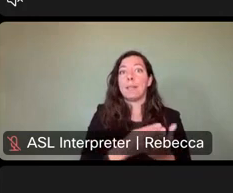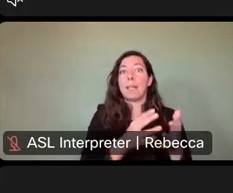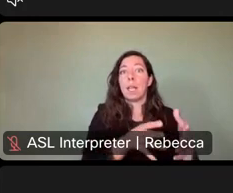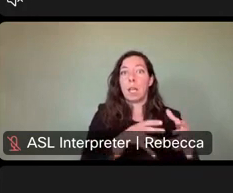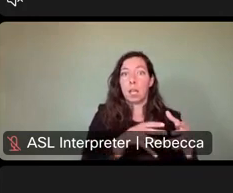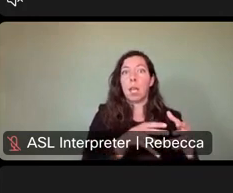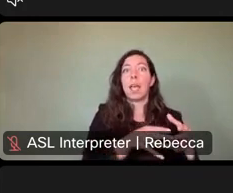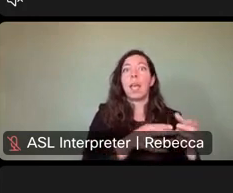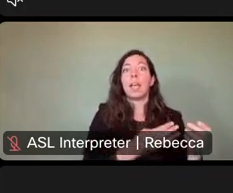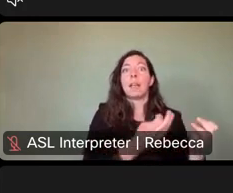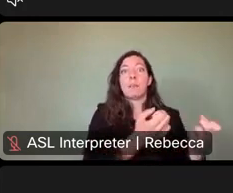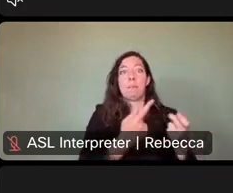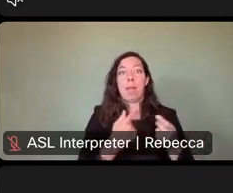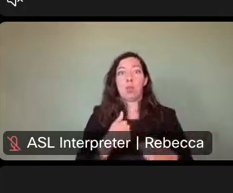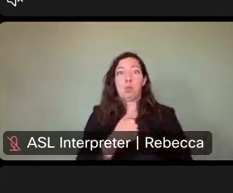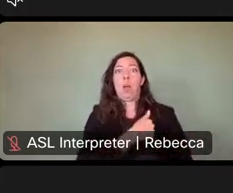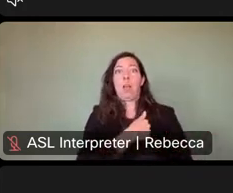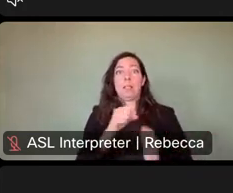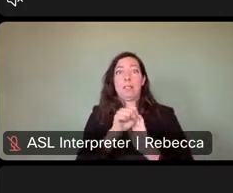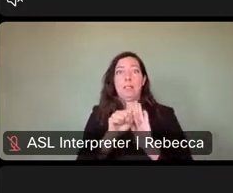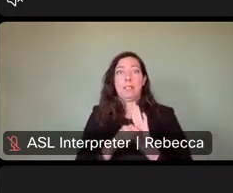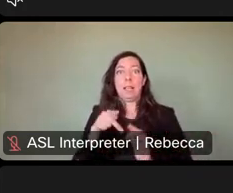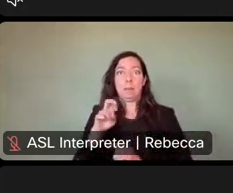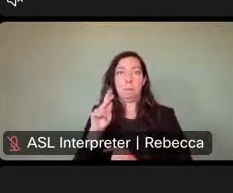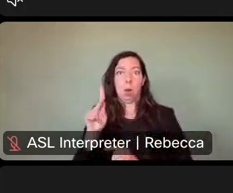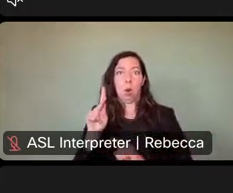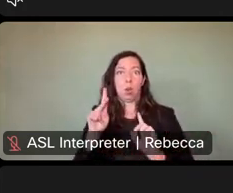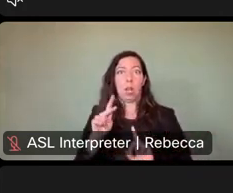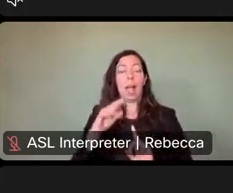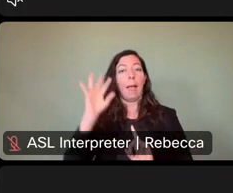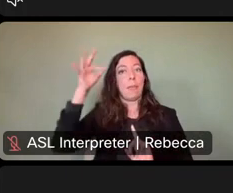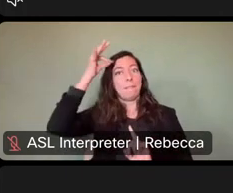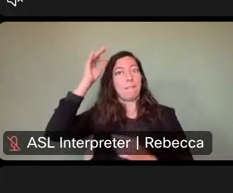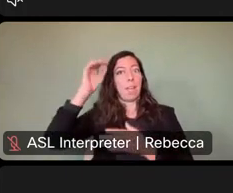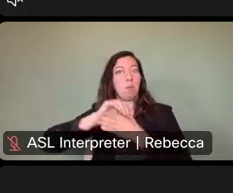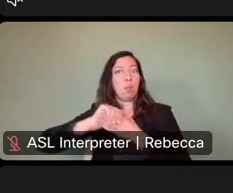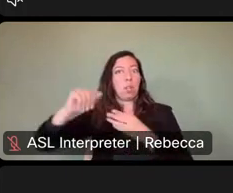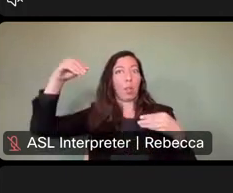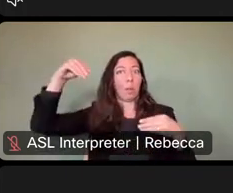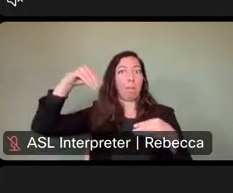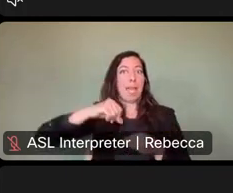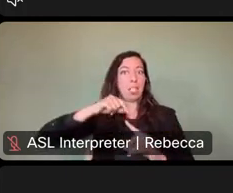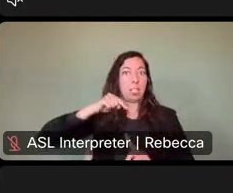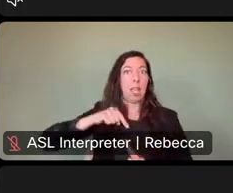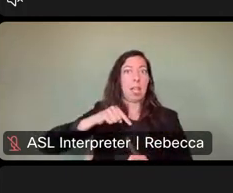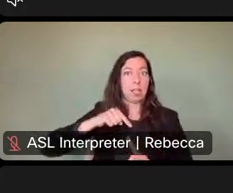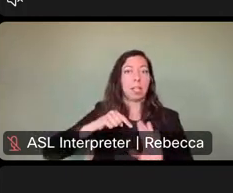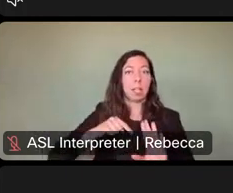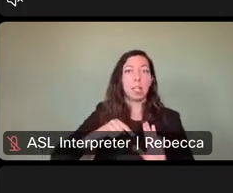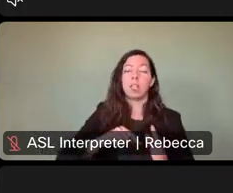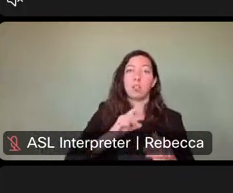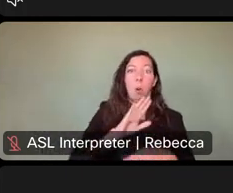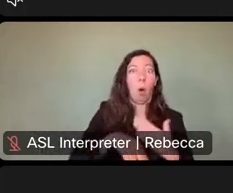And every dollar from that registration fee is matched to a federal dollar. Uh, so we leverage every dollar to another dollar